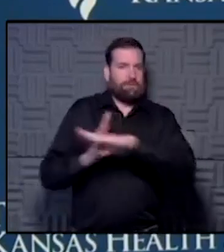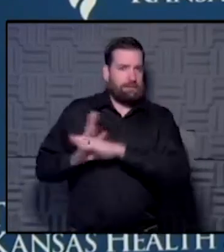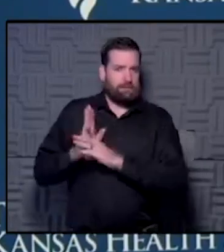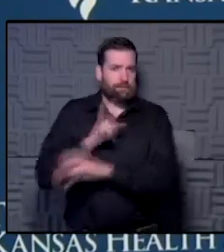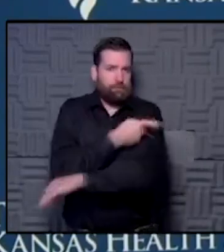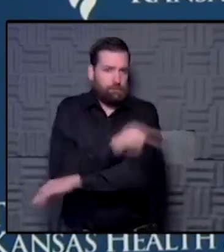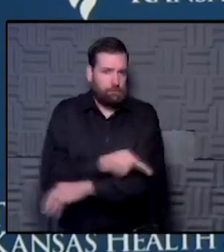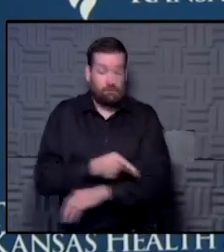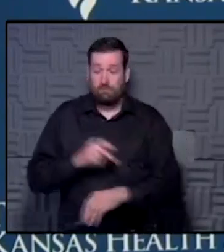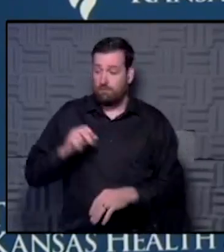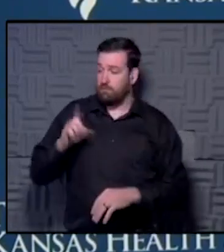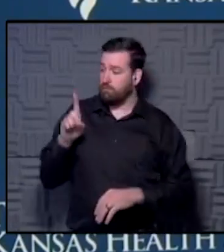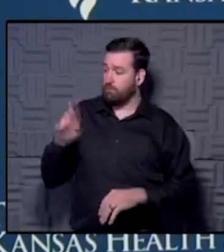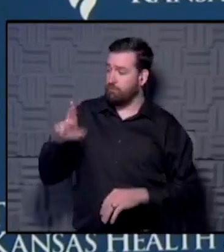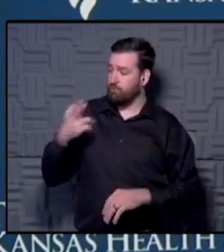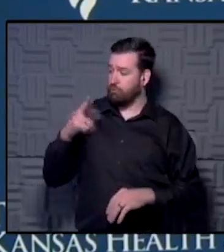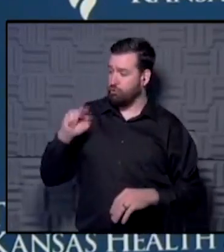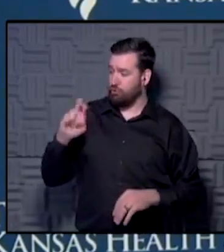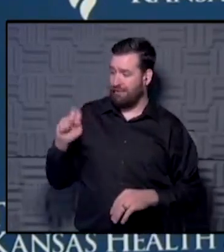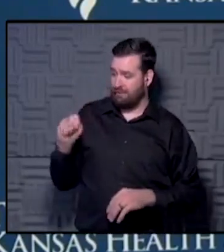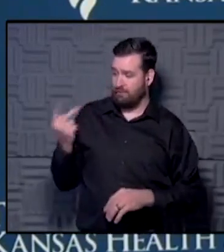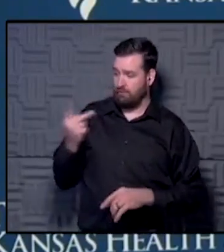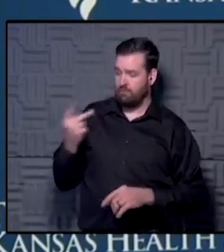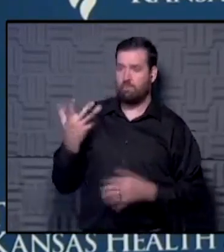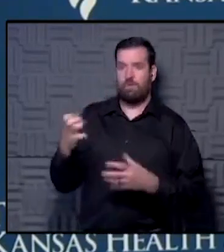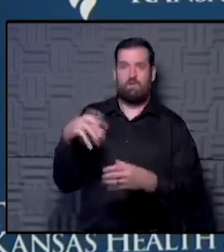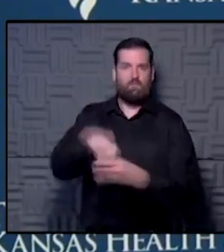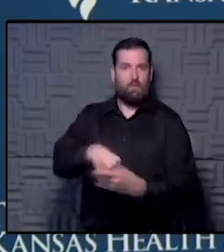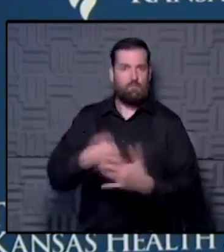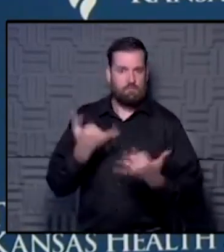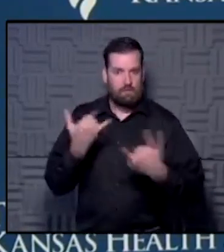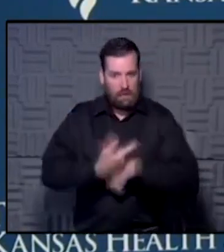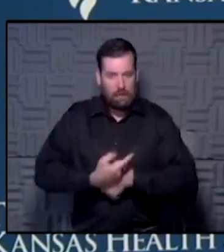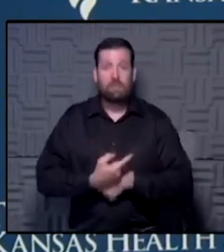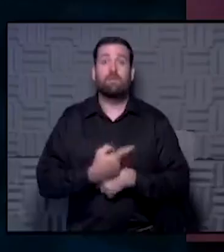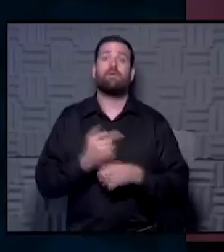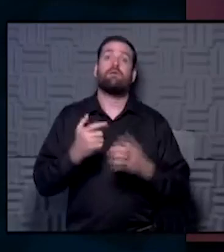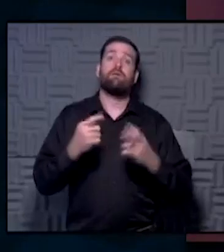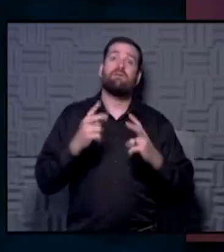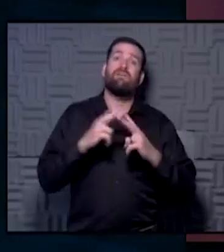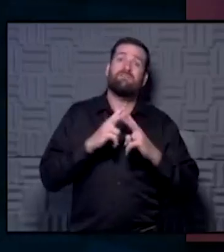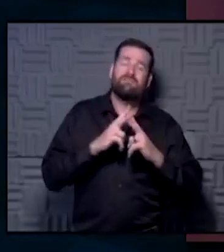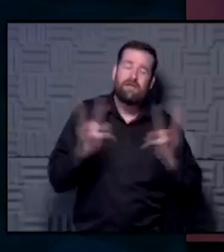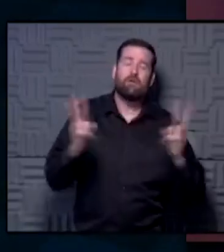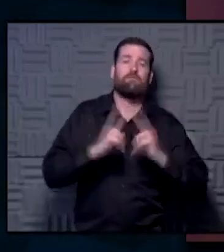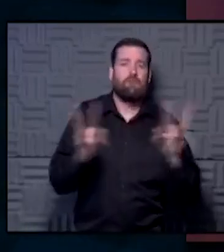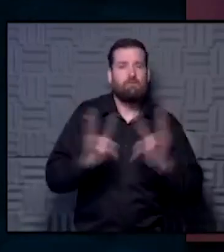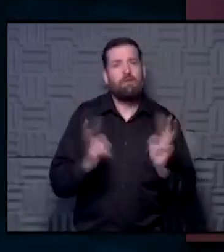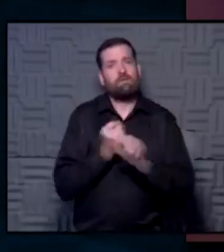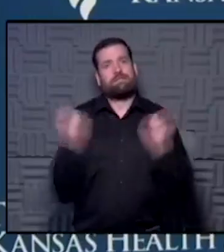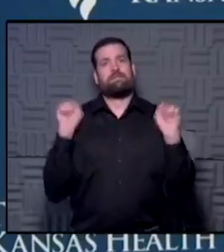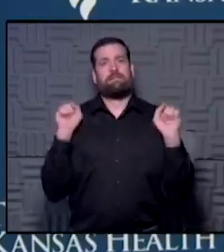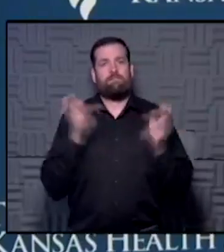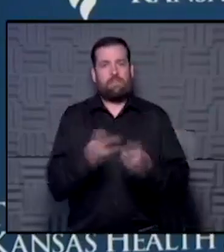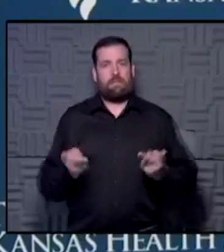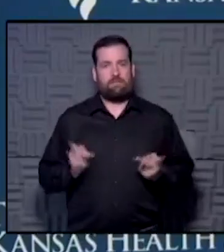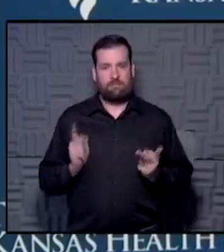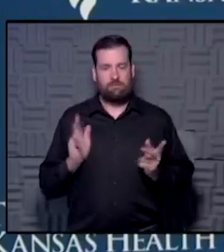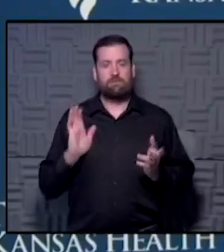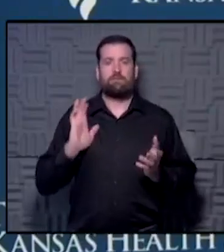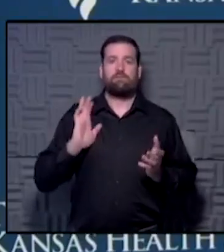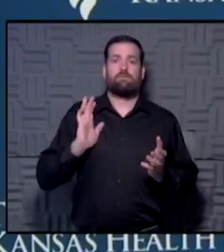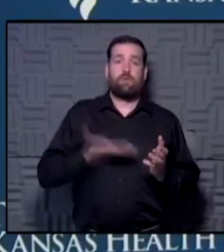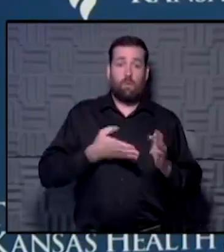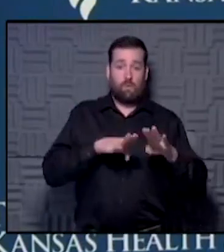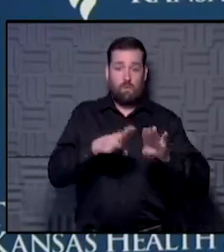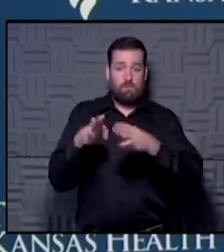that's why Dr. Chen and I, you know, really wanted to participate today to say we're a very, very safe place. Our our openings for